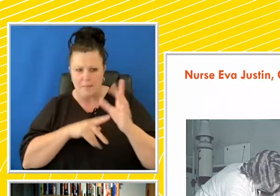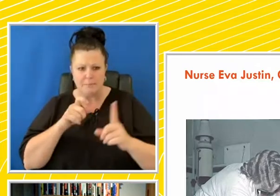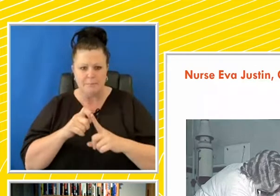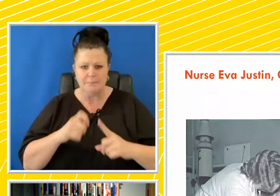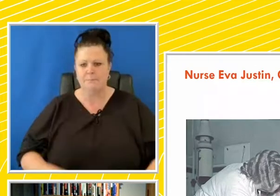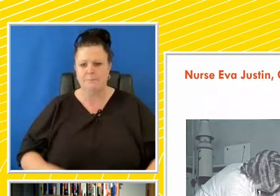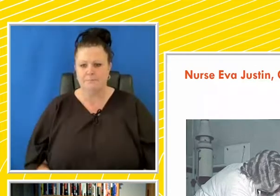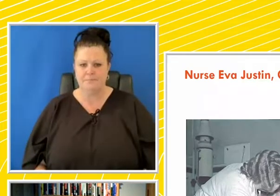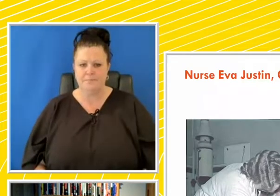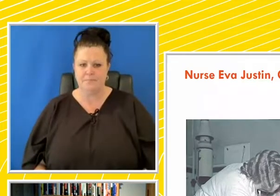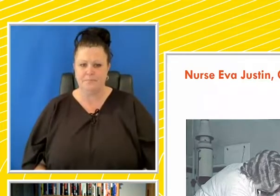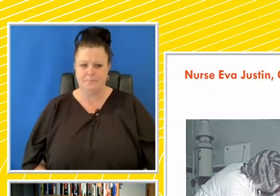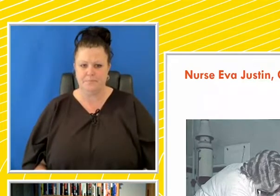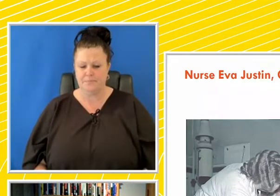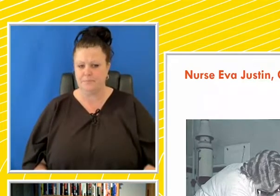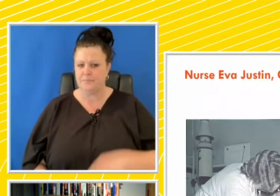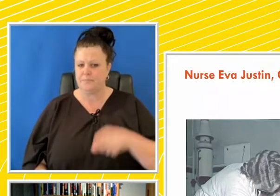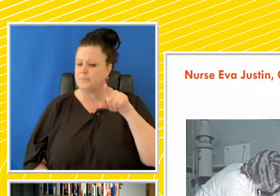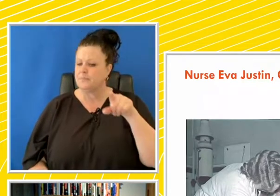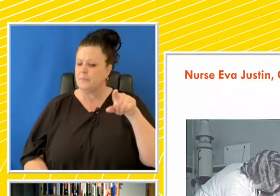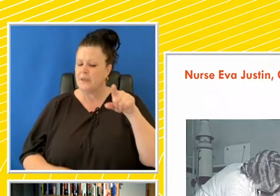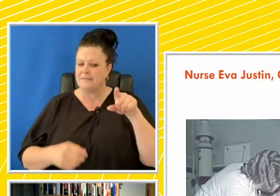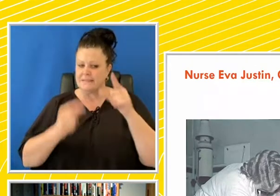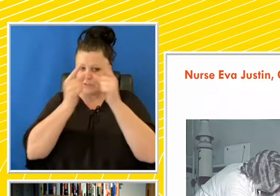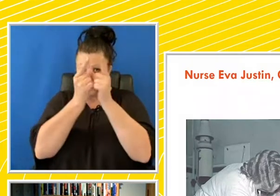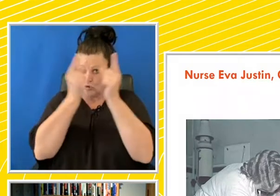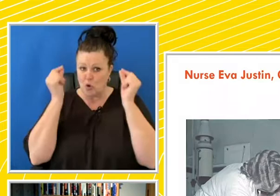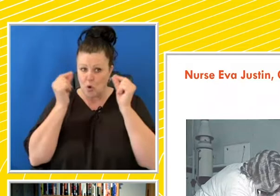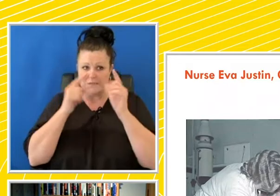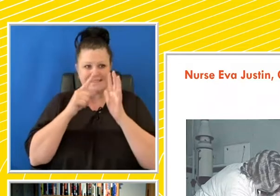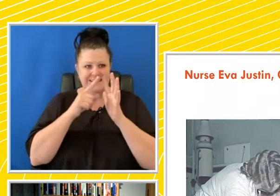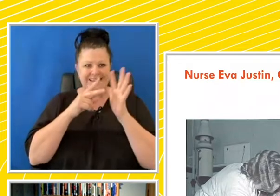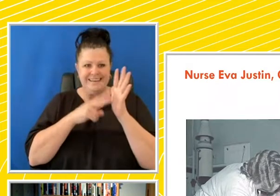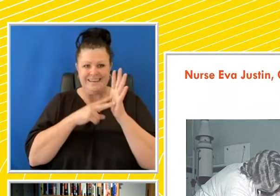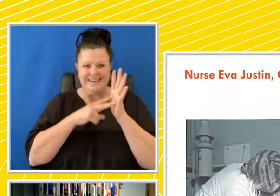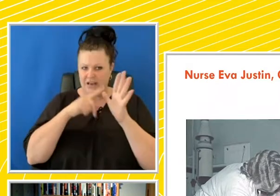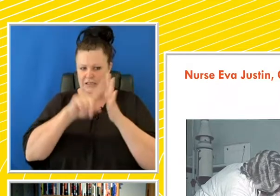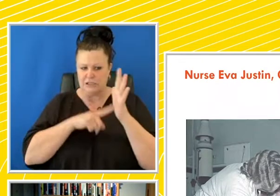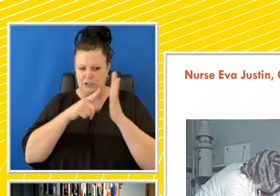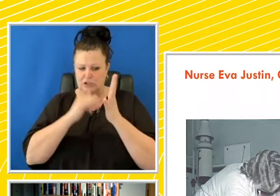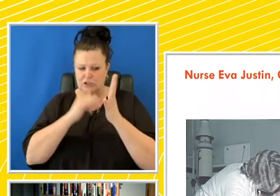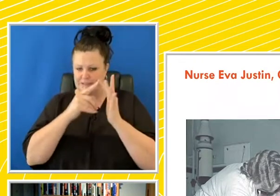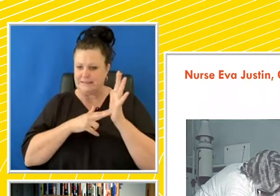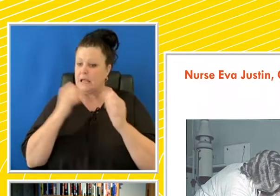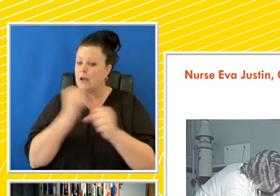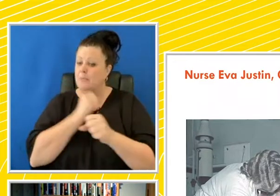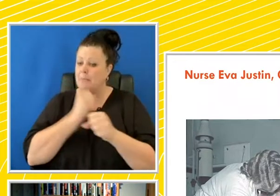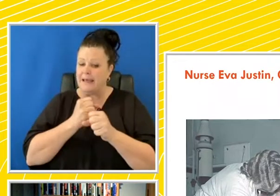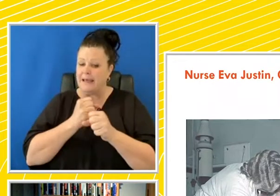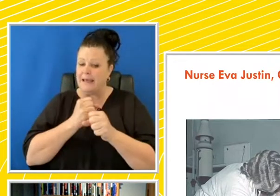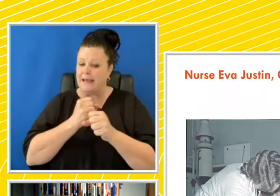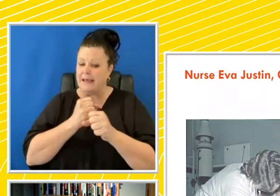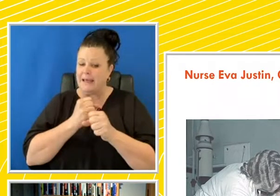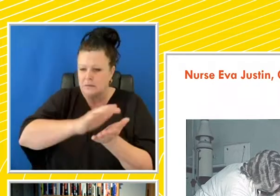And this is the nurse, and this Justin, creating a plaster cast